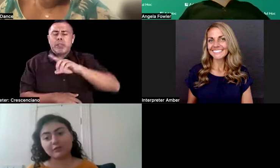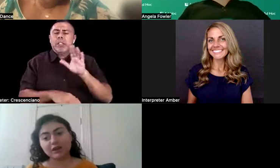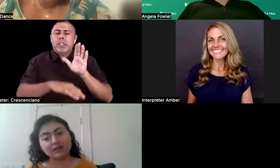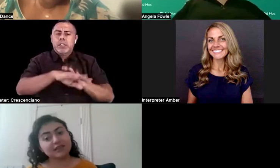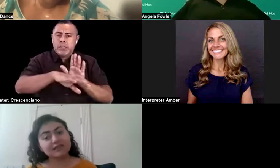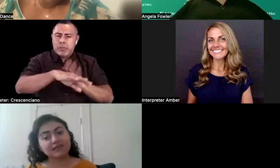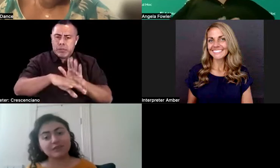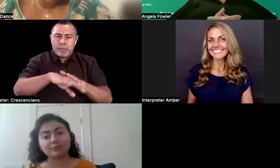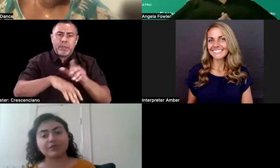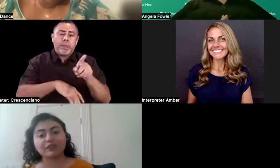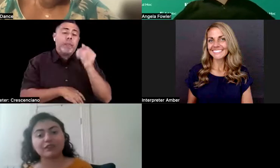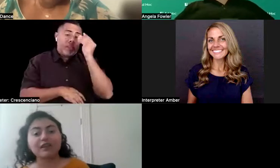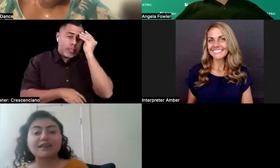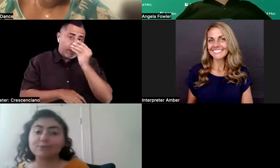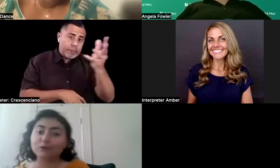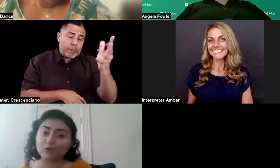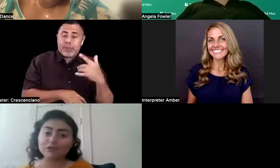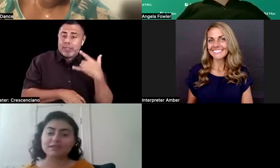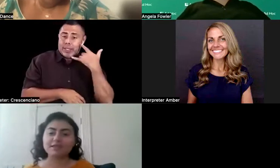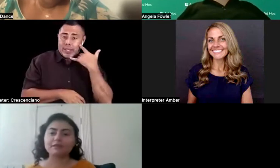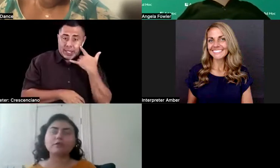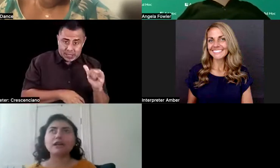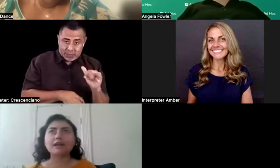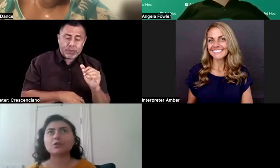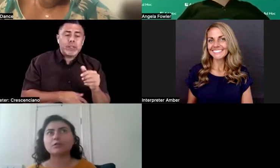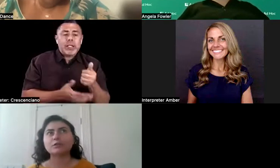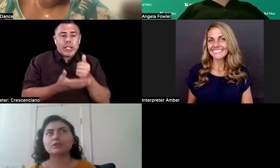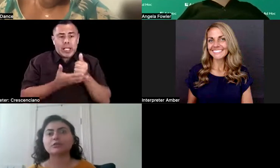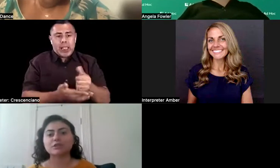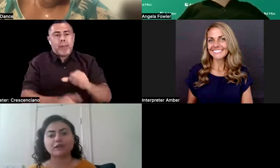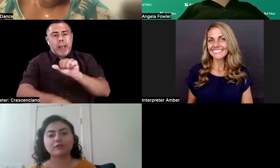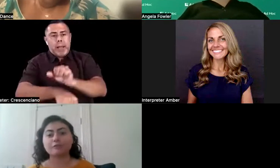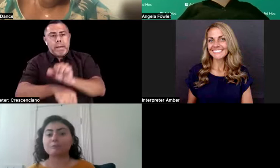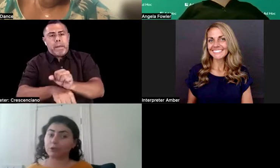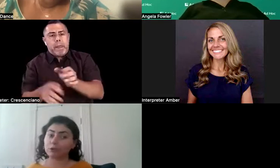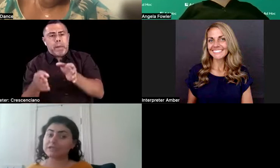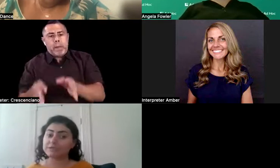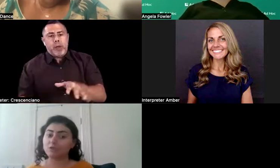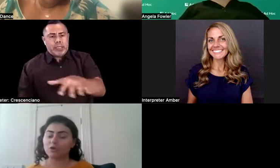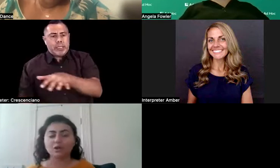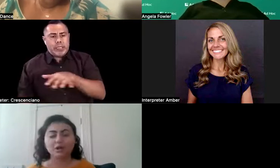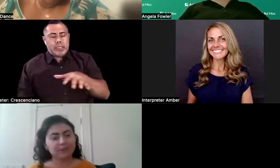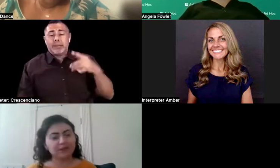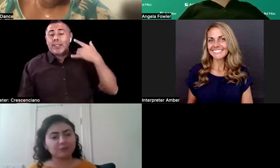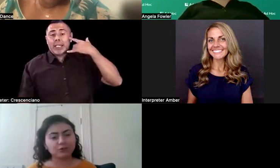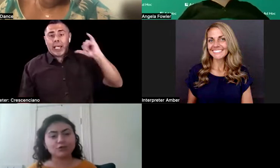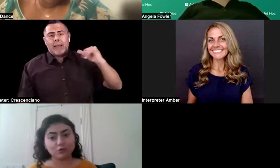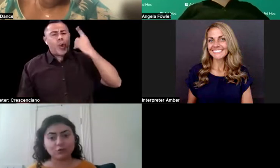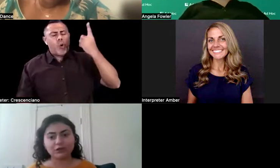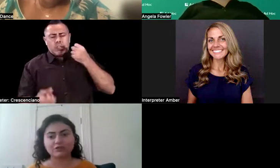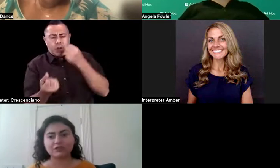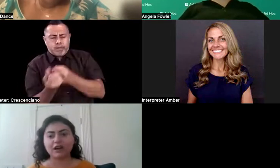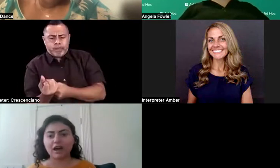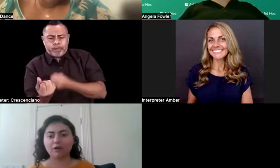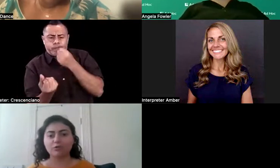California is helping employees. California has always been on the side of employees more, but employees